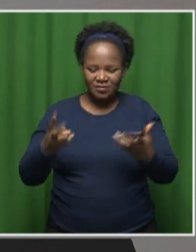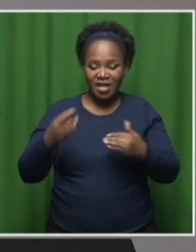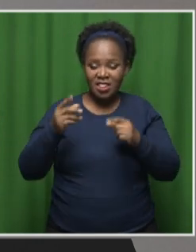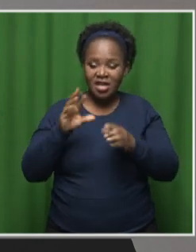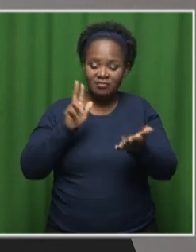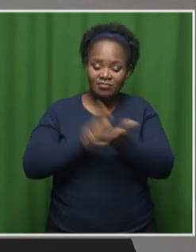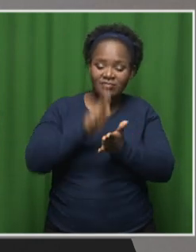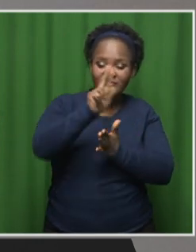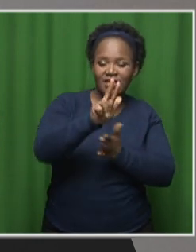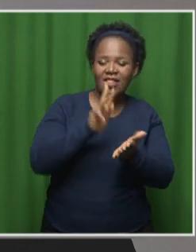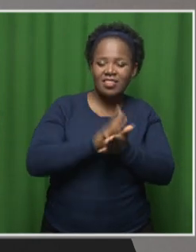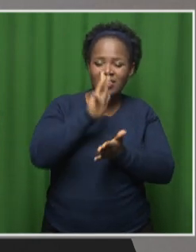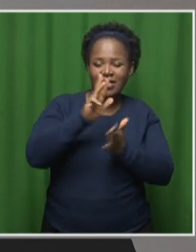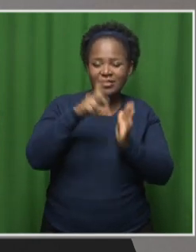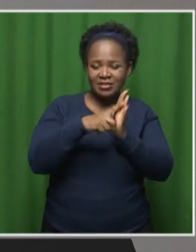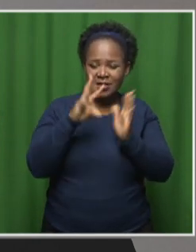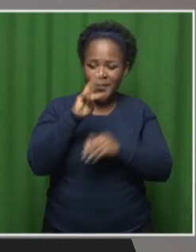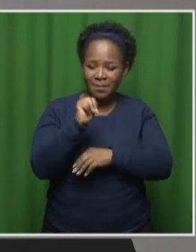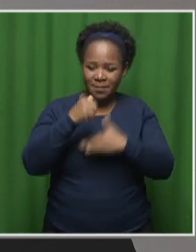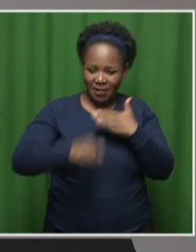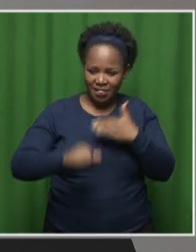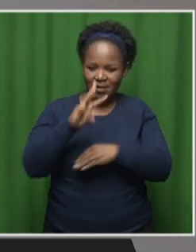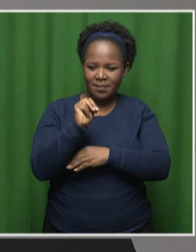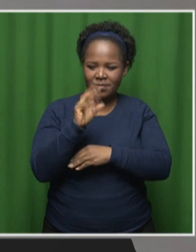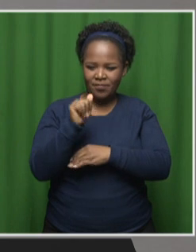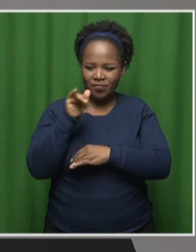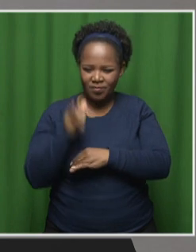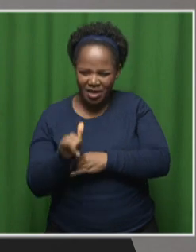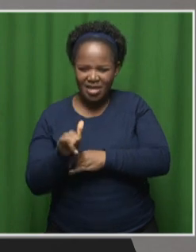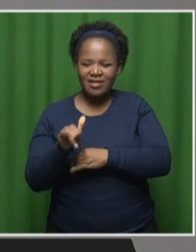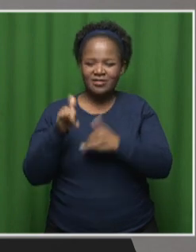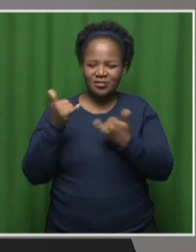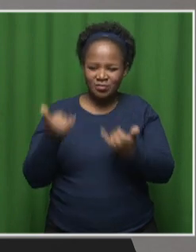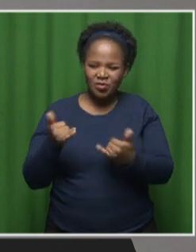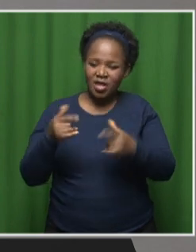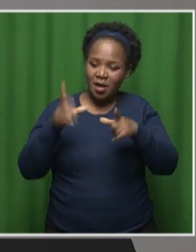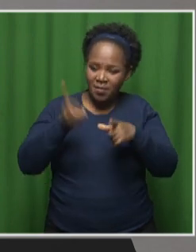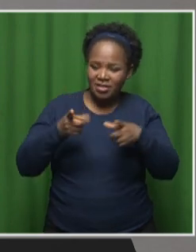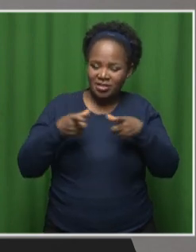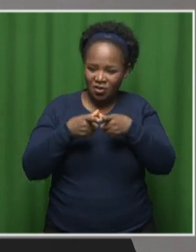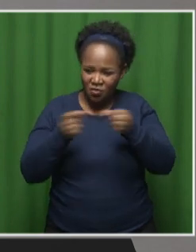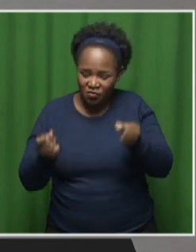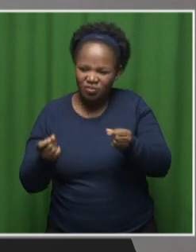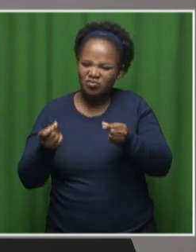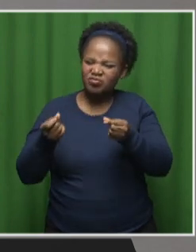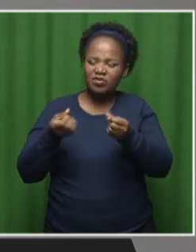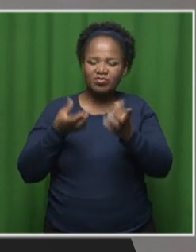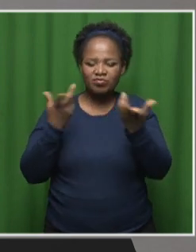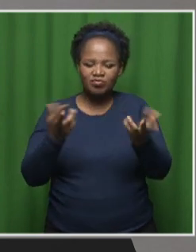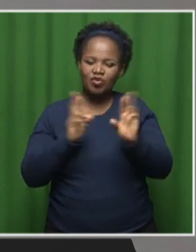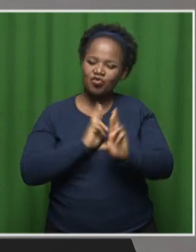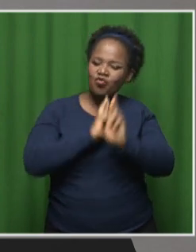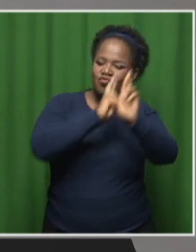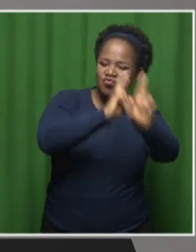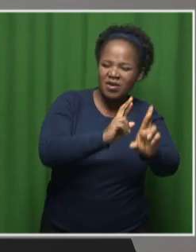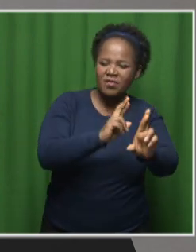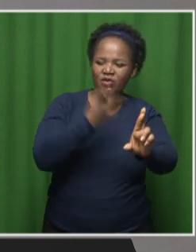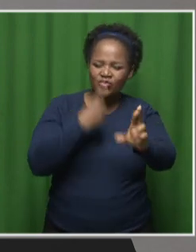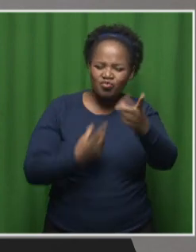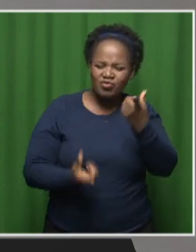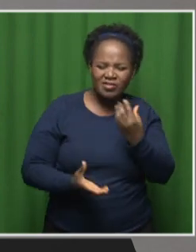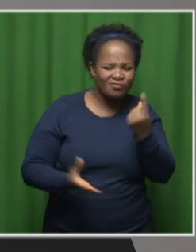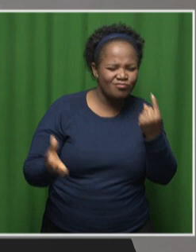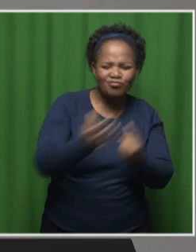MPC statement, which was stated everything that we researched and what we were going to do with